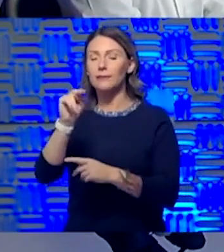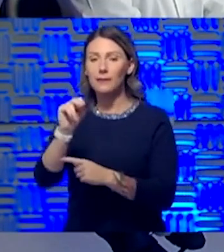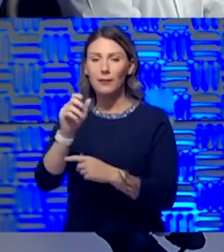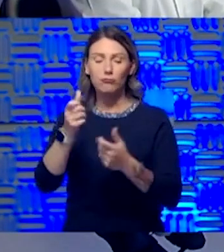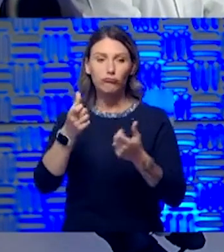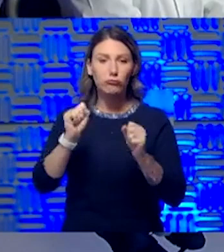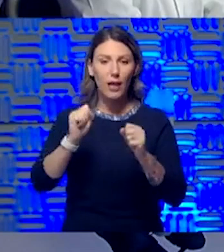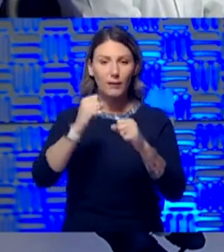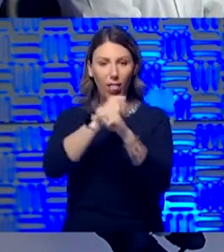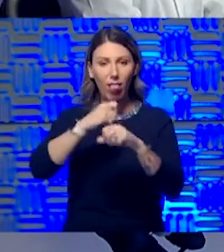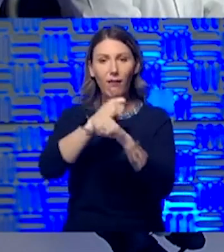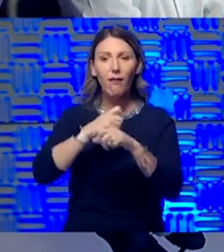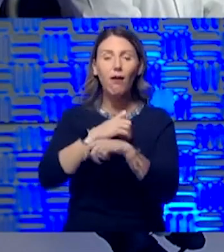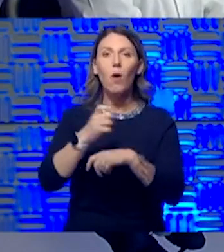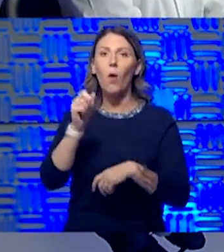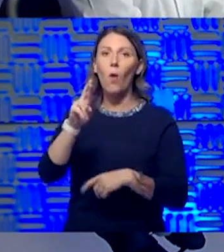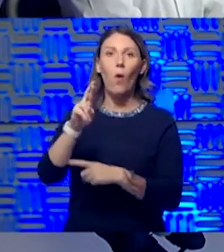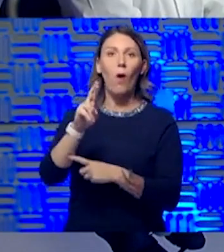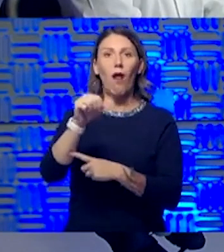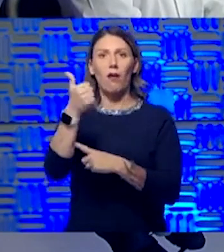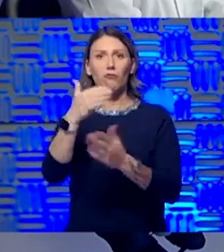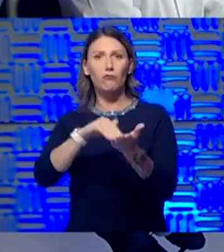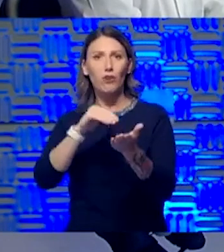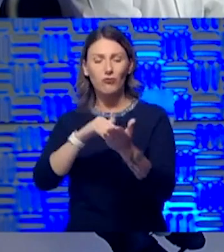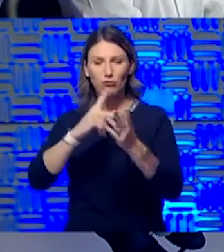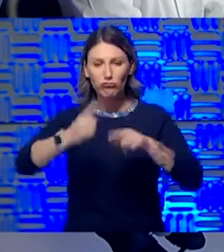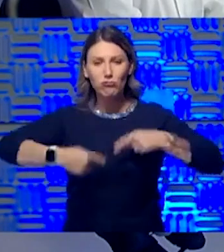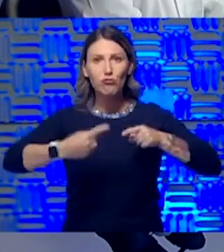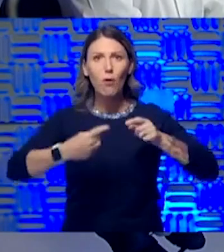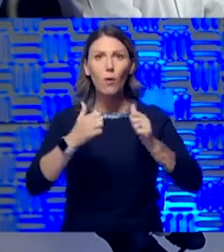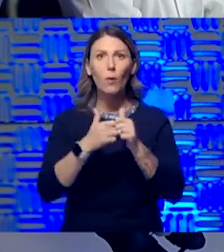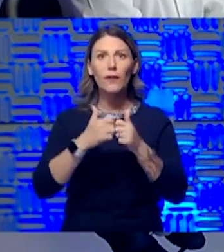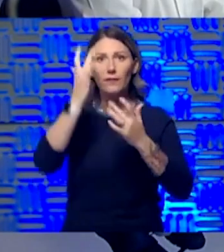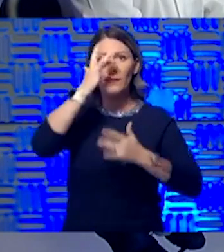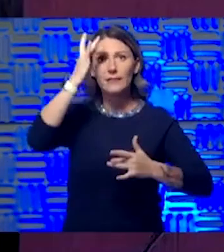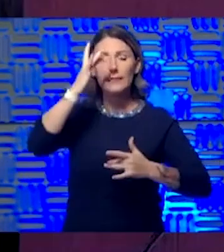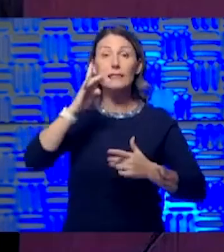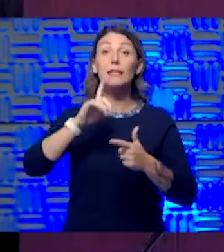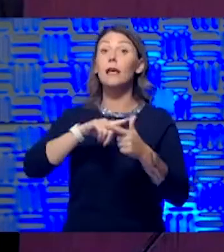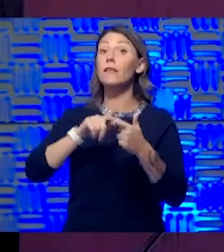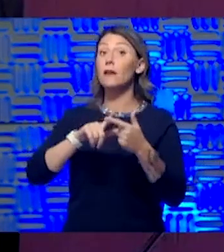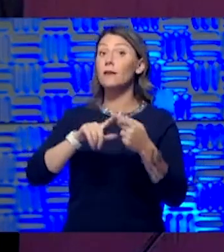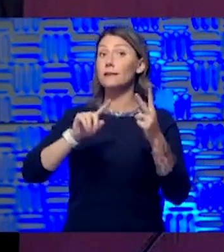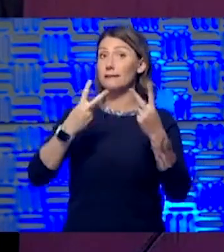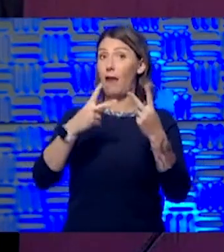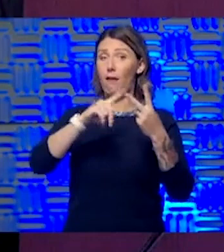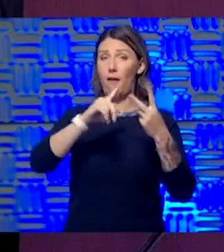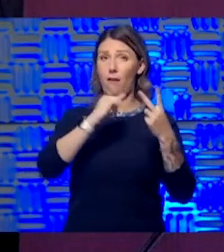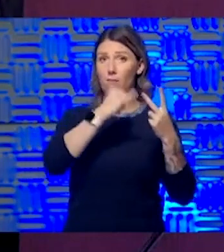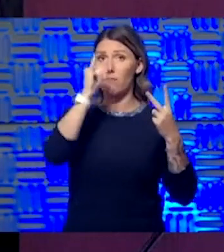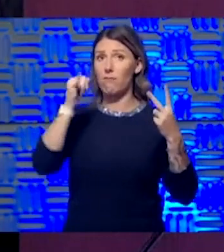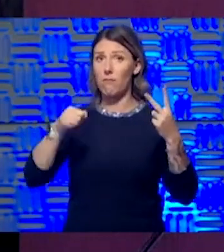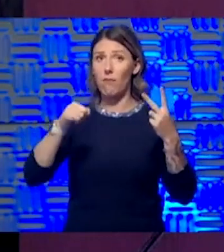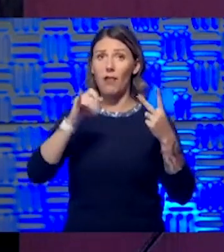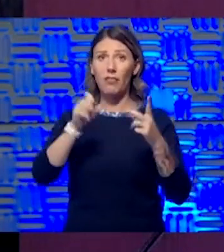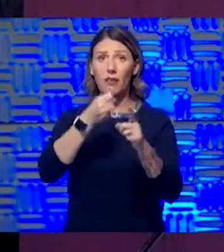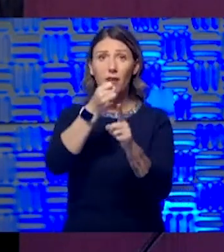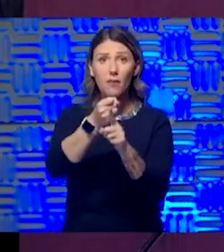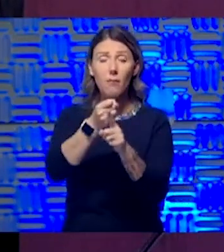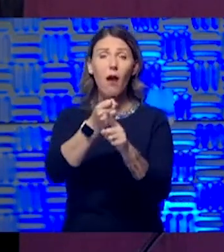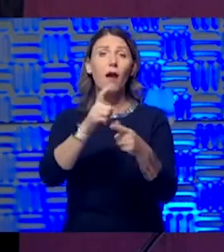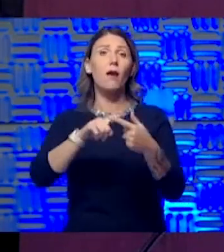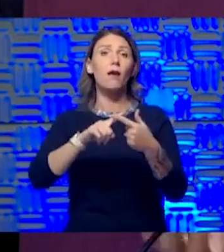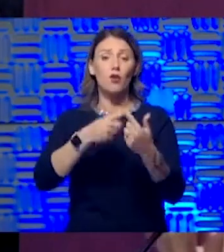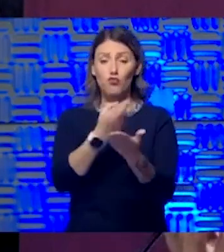disease, our ICU doctors struggling to work against this disease. And that's the first hump. And then there's a second wave that talks about the impact of resource restriction